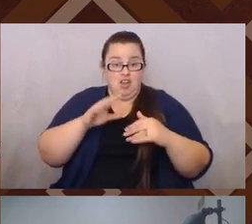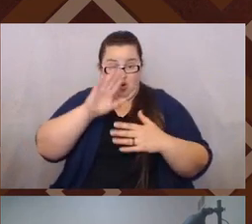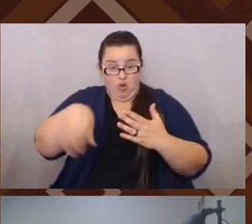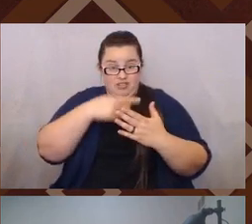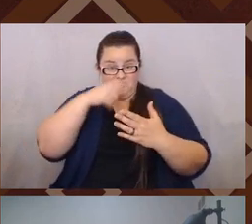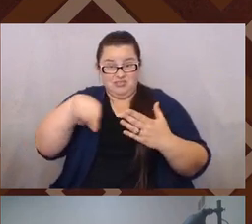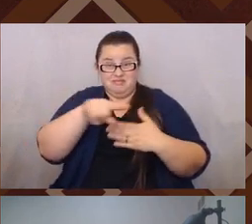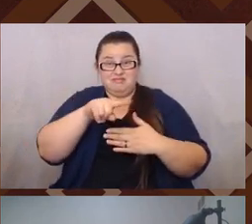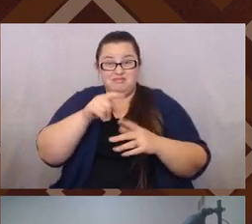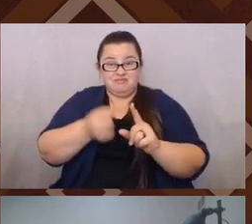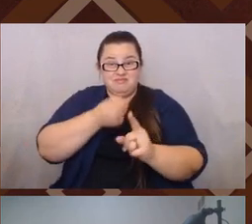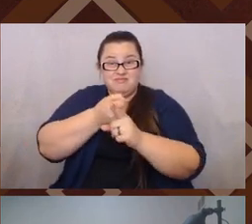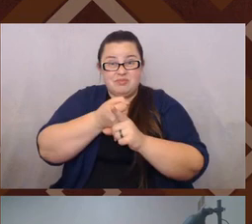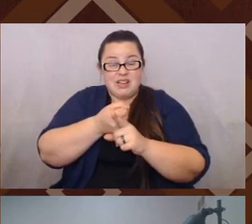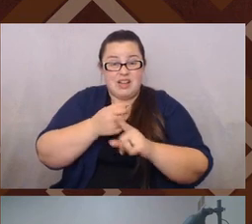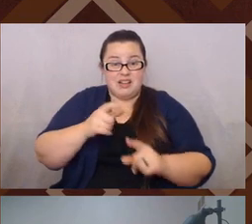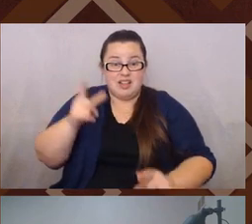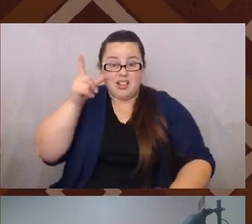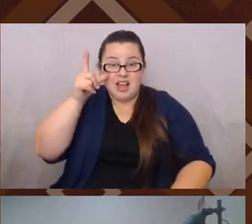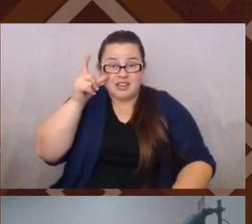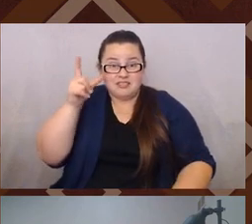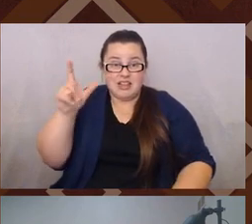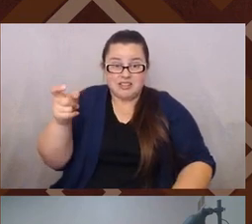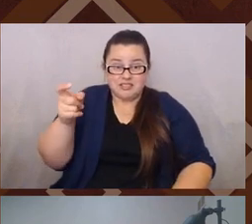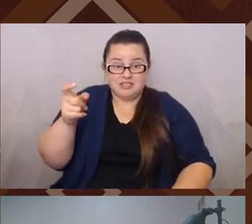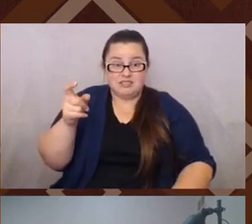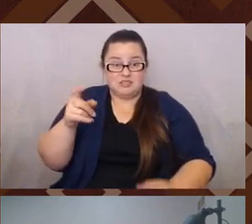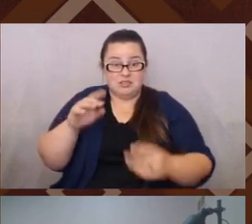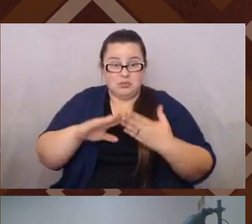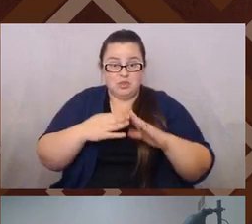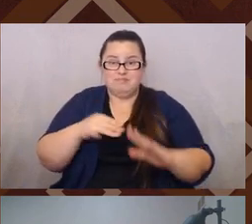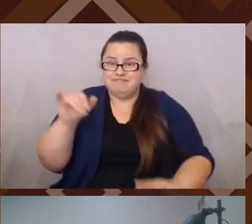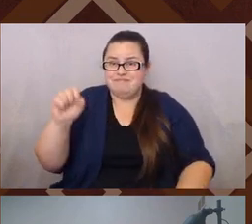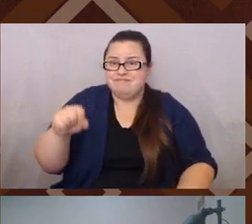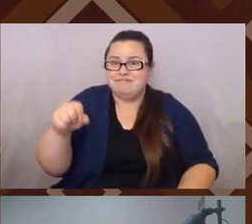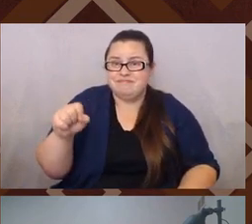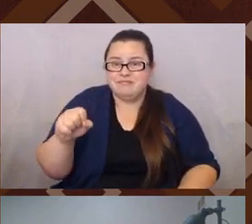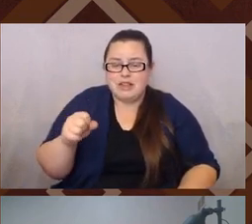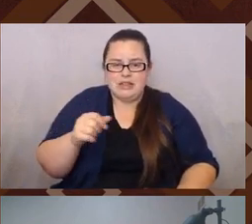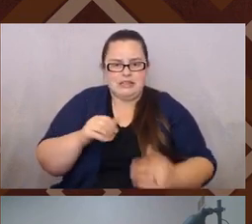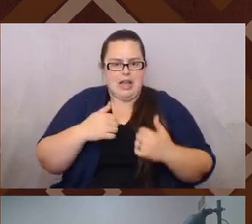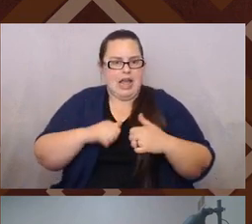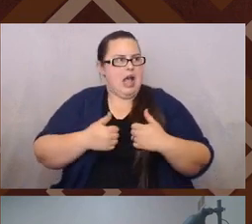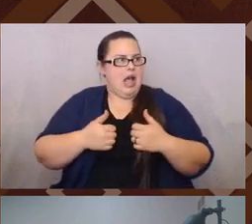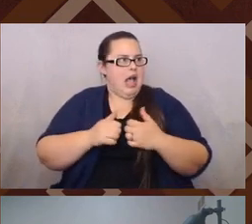They're a key part of how we live, how we decide who we are. Yeah.